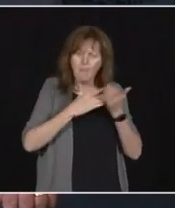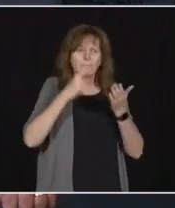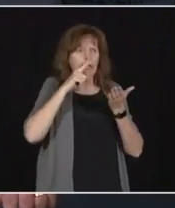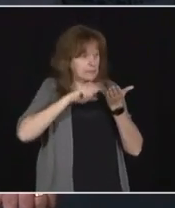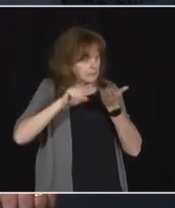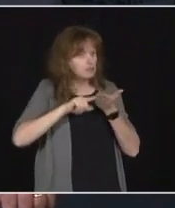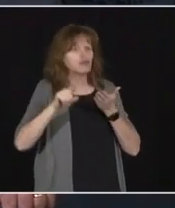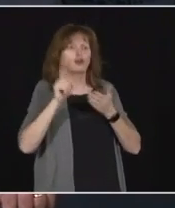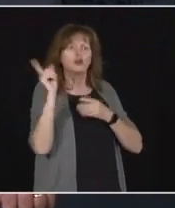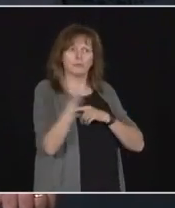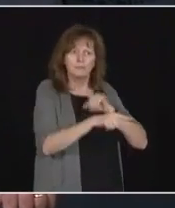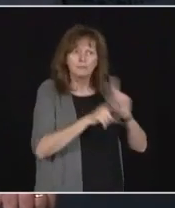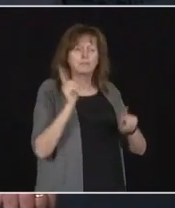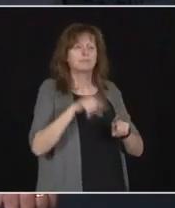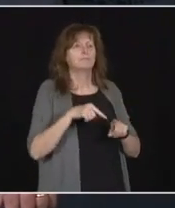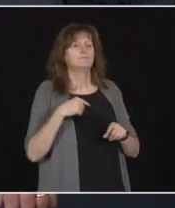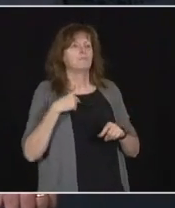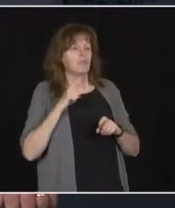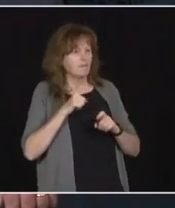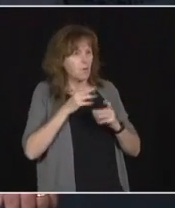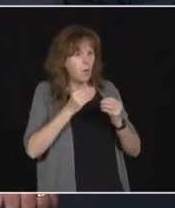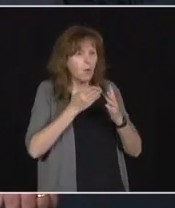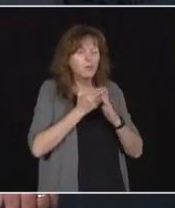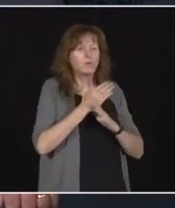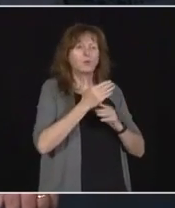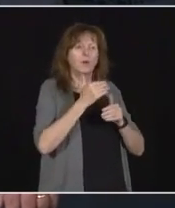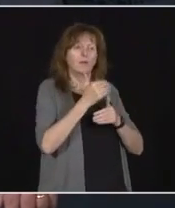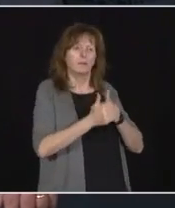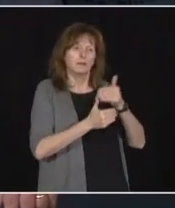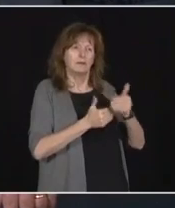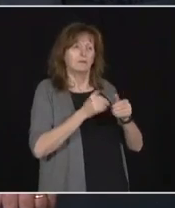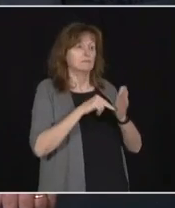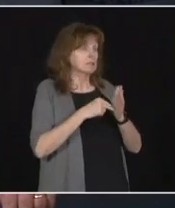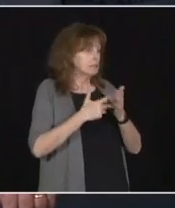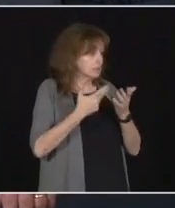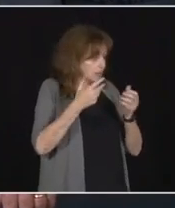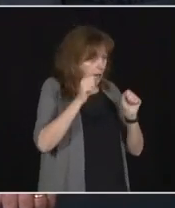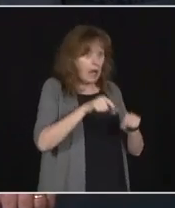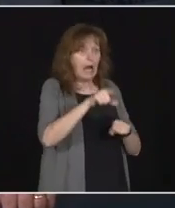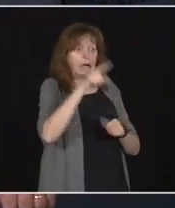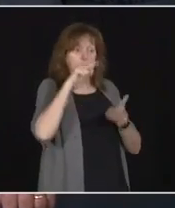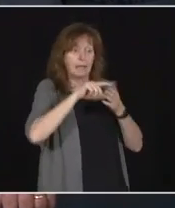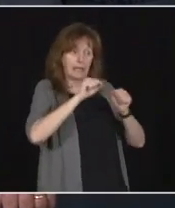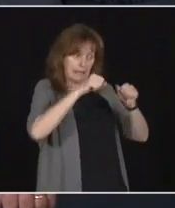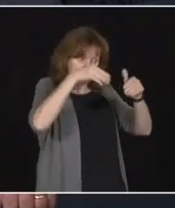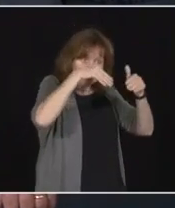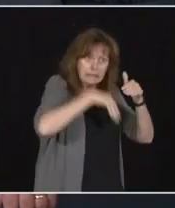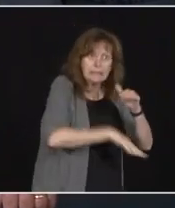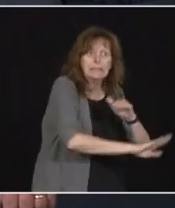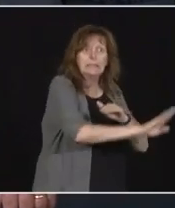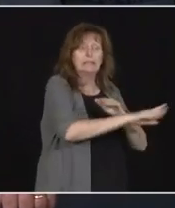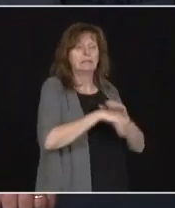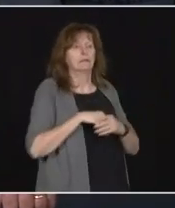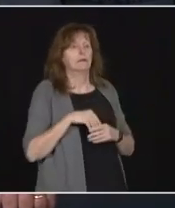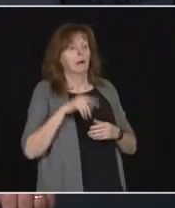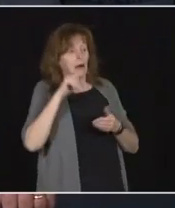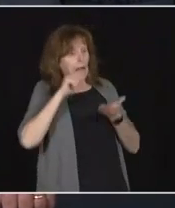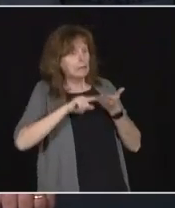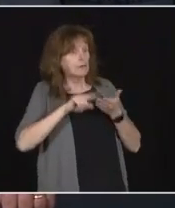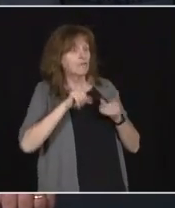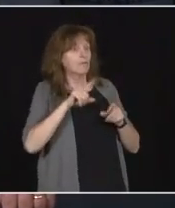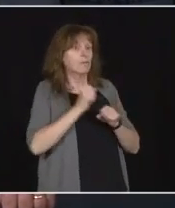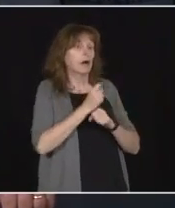back into the homes. And so that's what happened there. The inspectors were also point people to make sure that the homes could get their PPE,